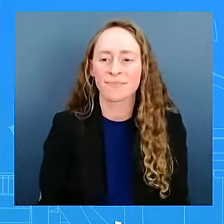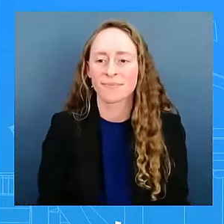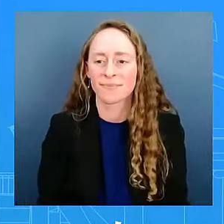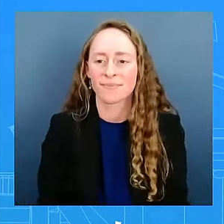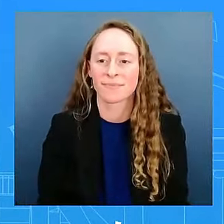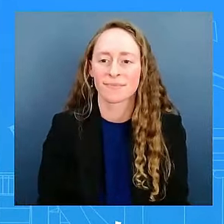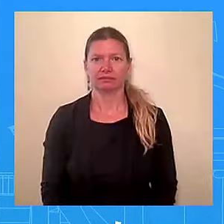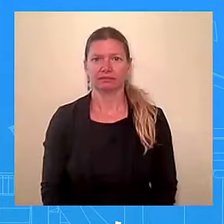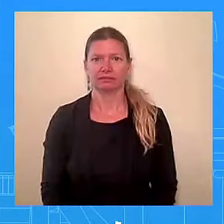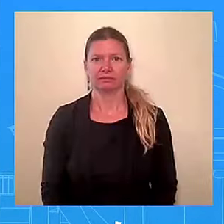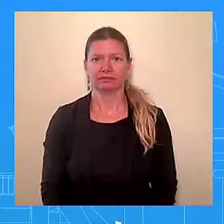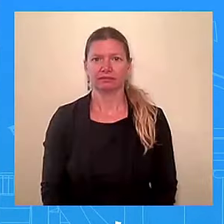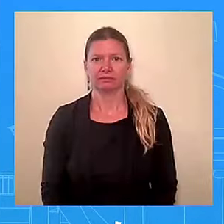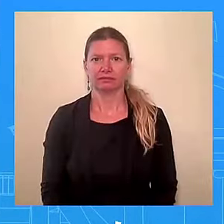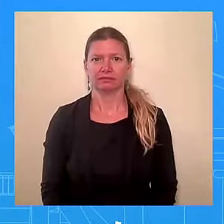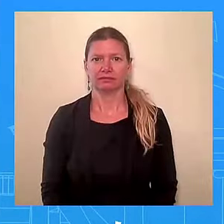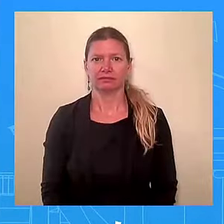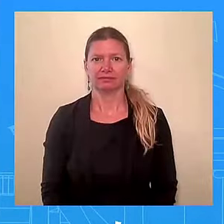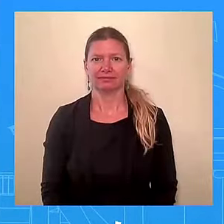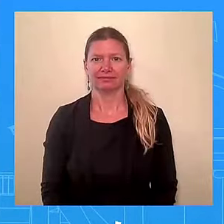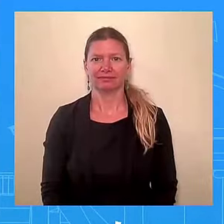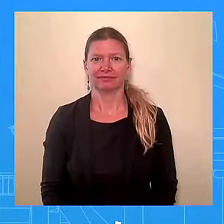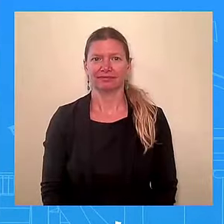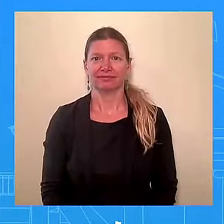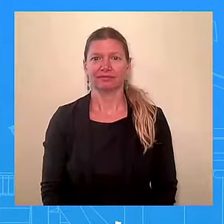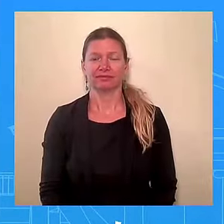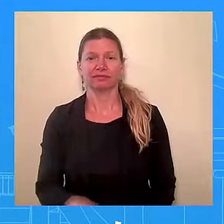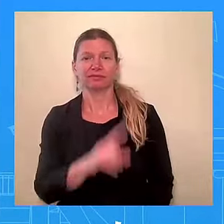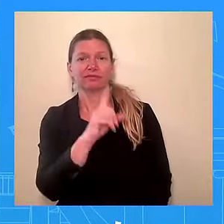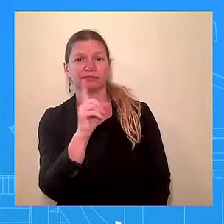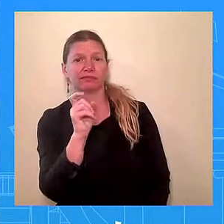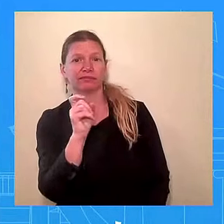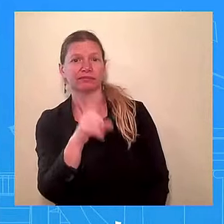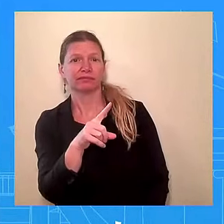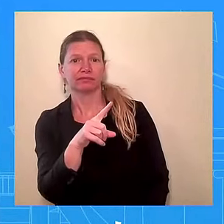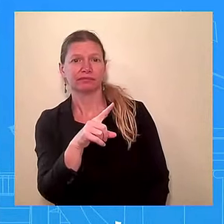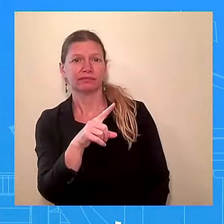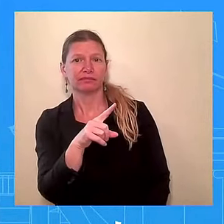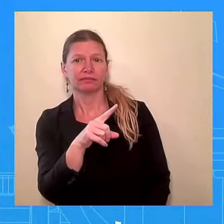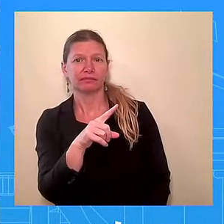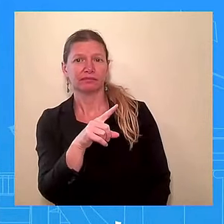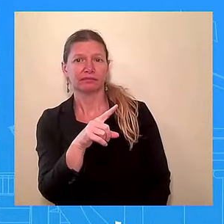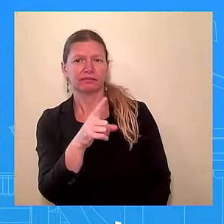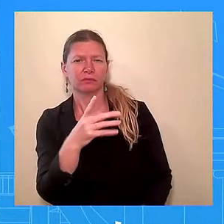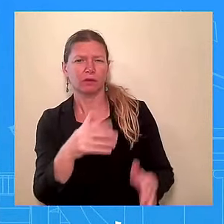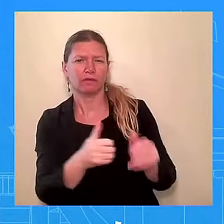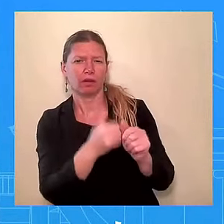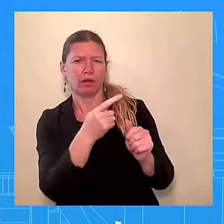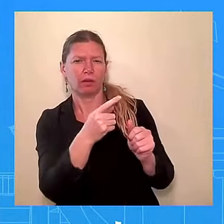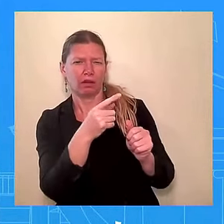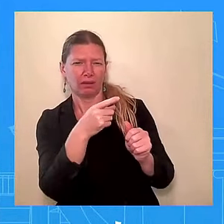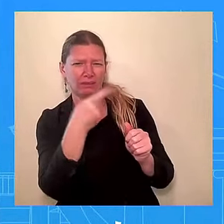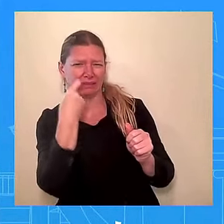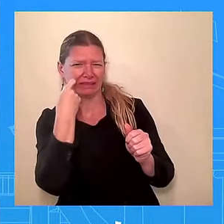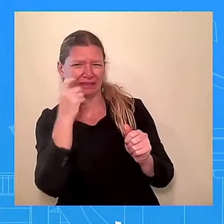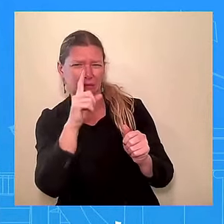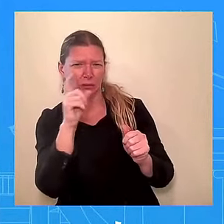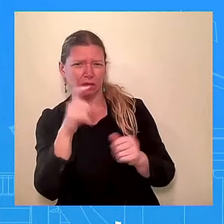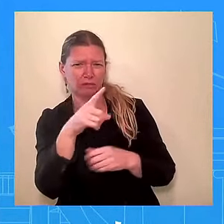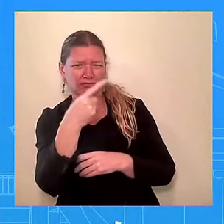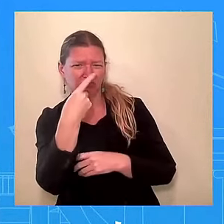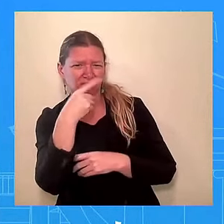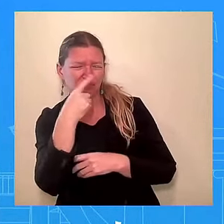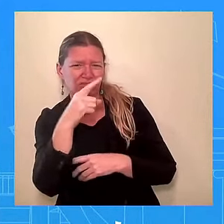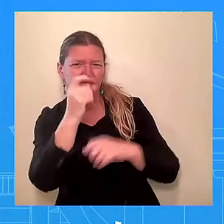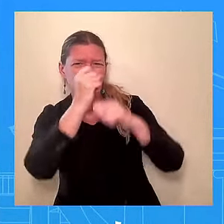following up on Sun Min's question, could you sort of give us an idea of how much the president's schedule